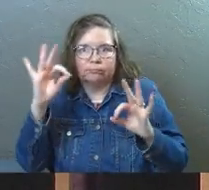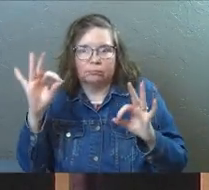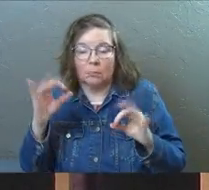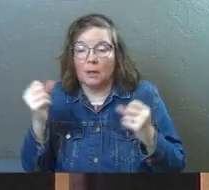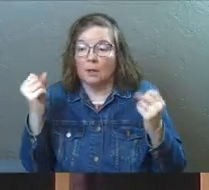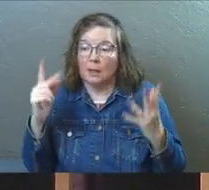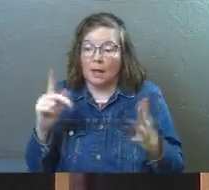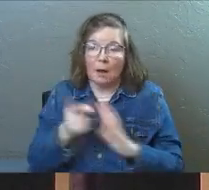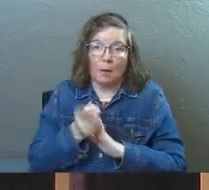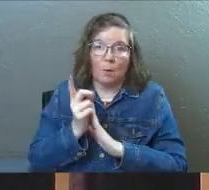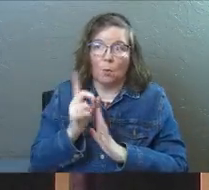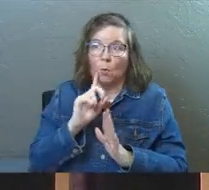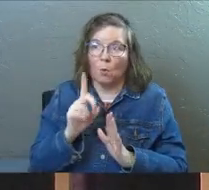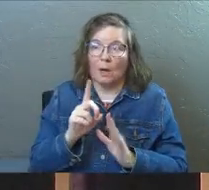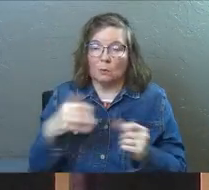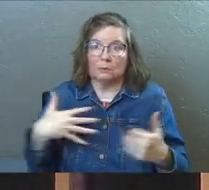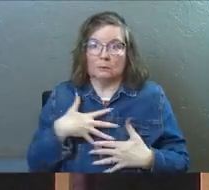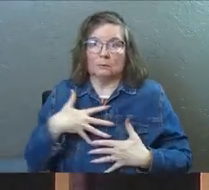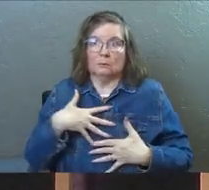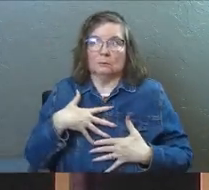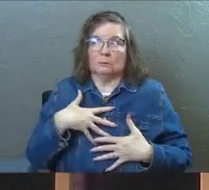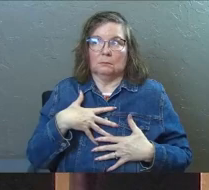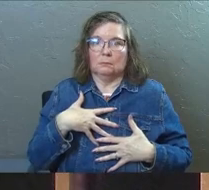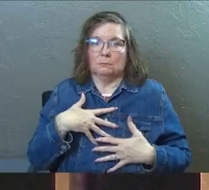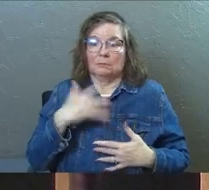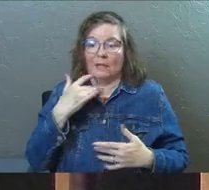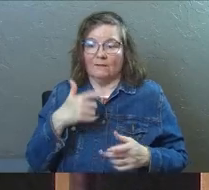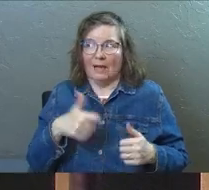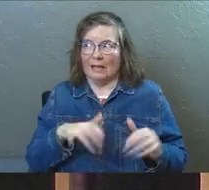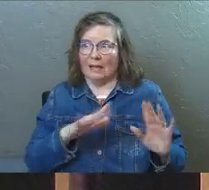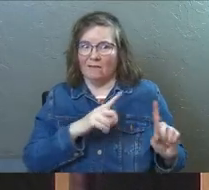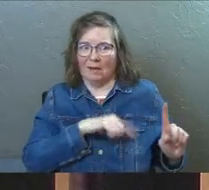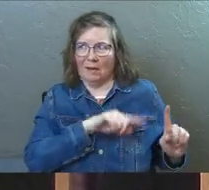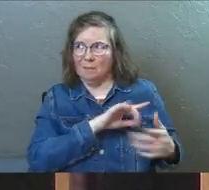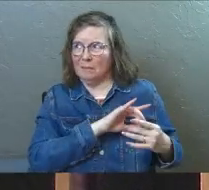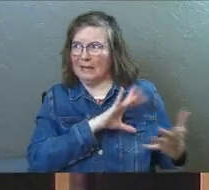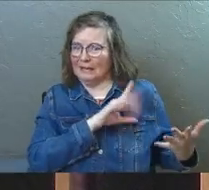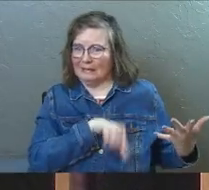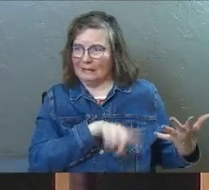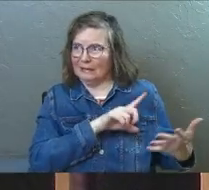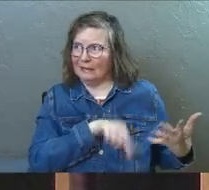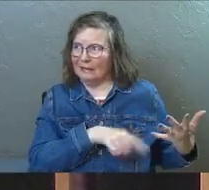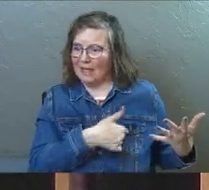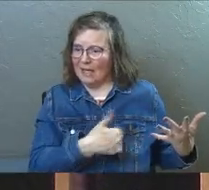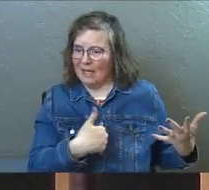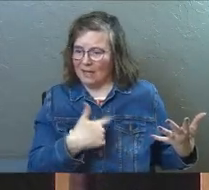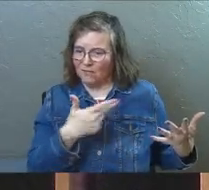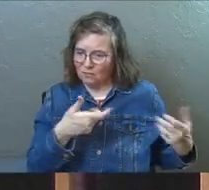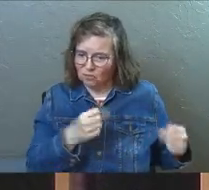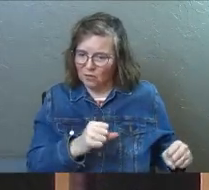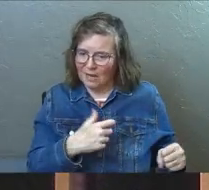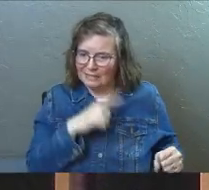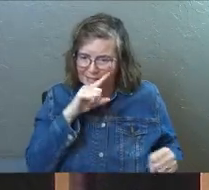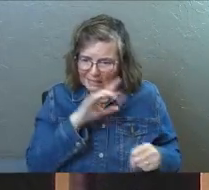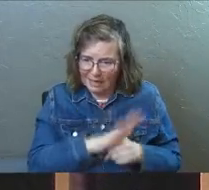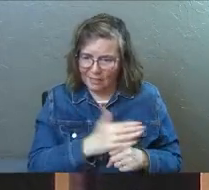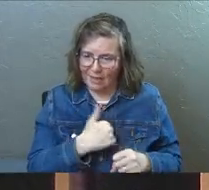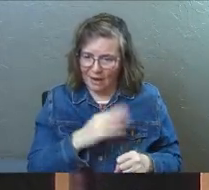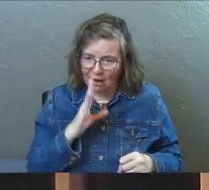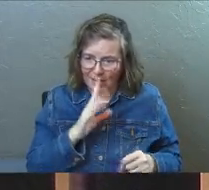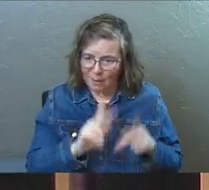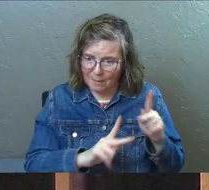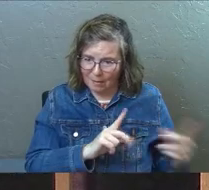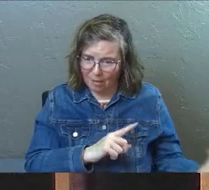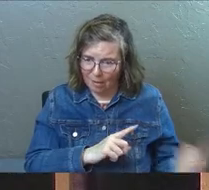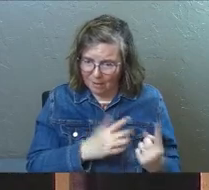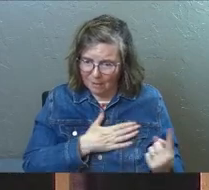And there were a lot of moments where it was terrifying because if I give up all these old ways that I have of trying to guarantee that I'll